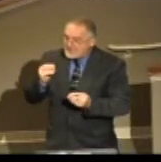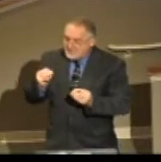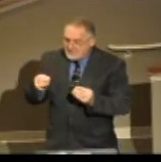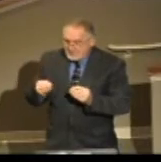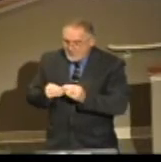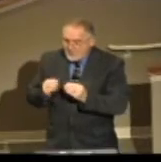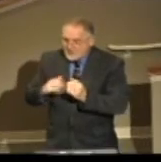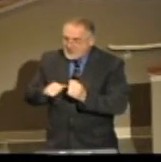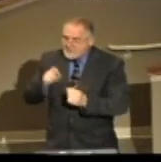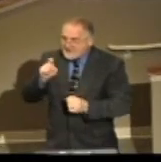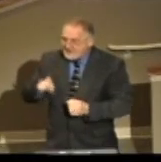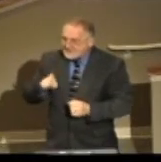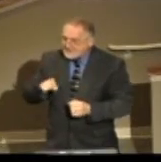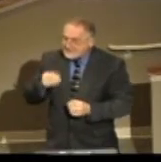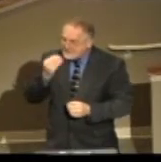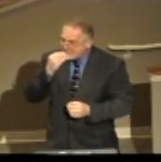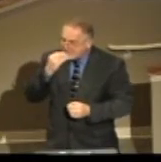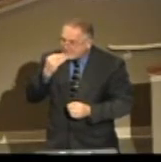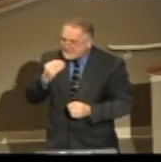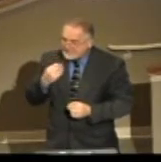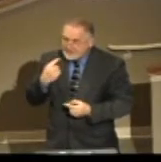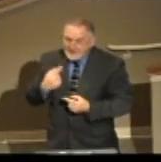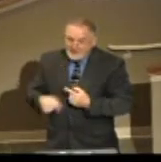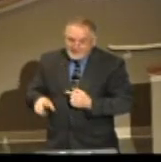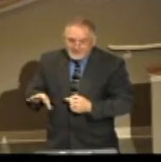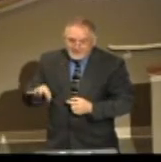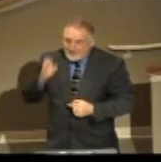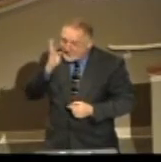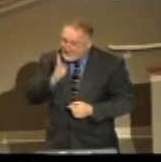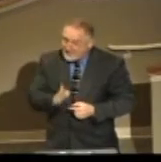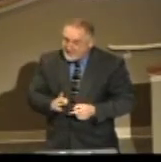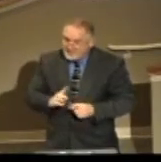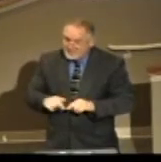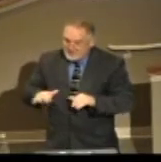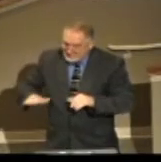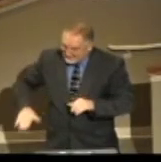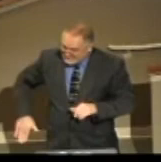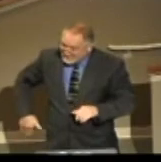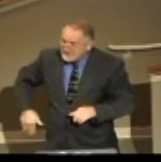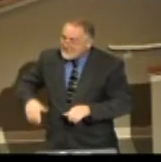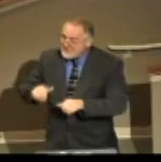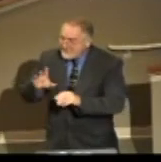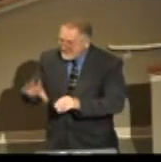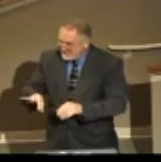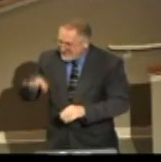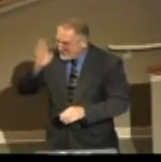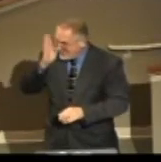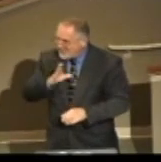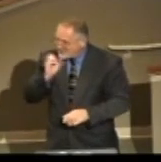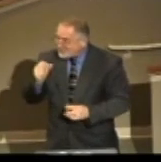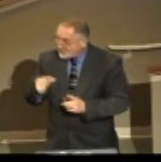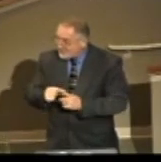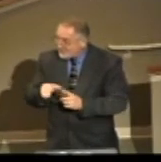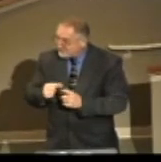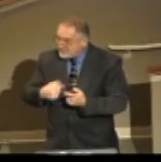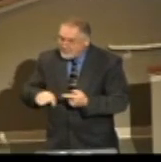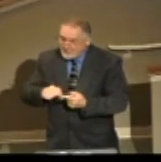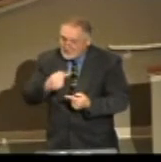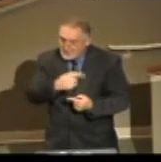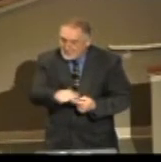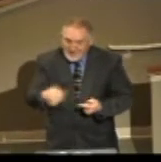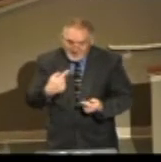still find his word. Amen. There are going to be times in your life, I promise you, when you can't find God.